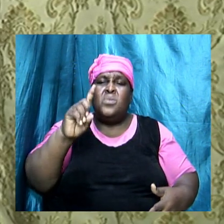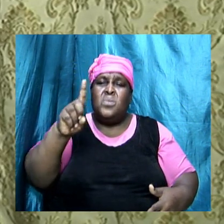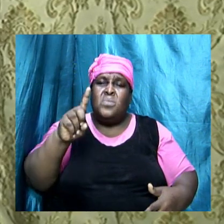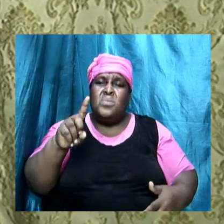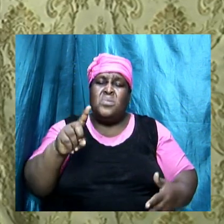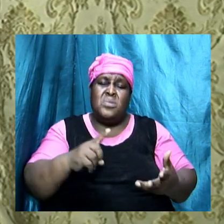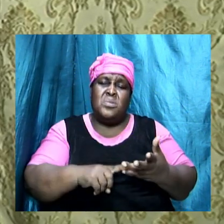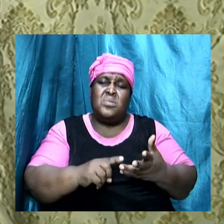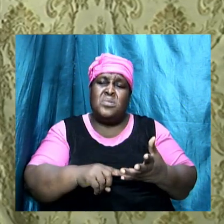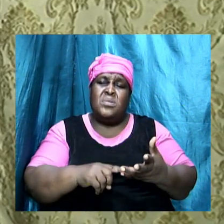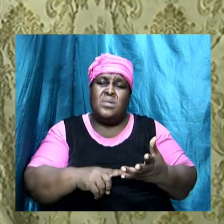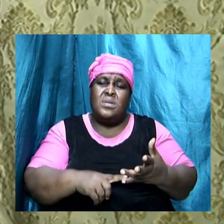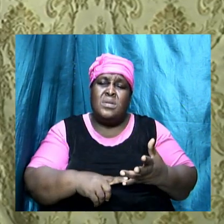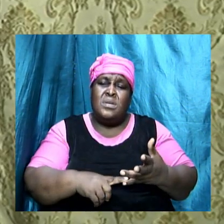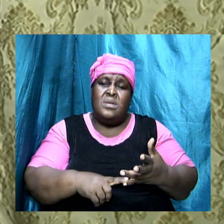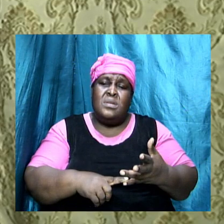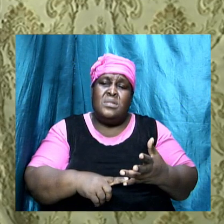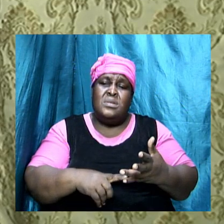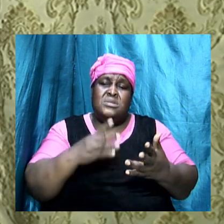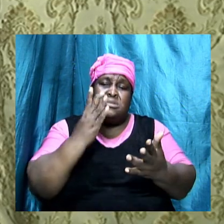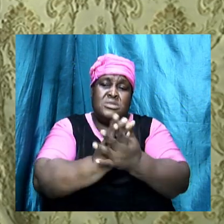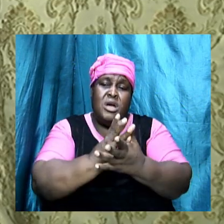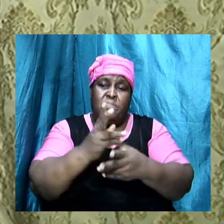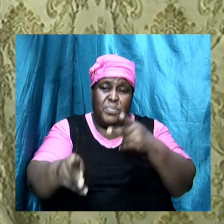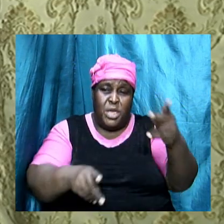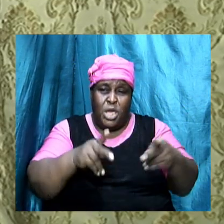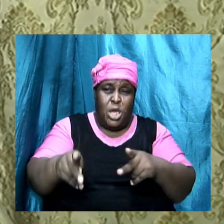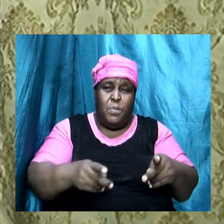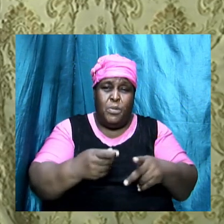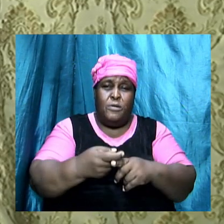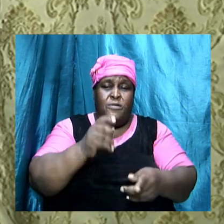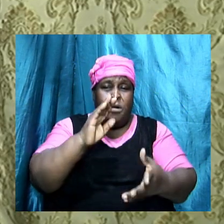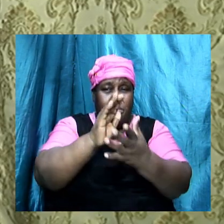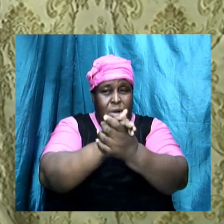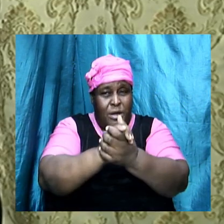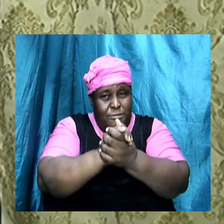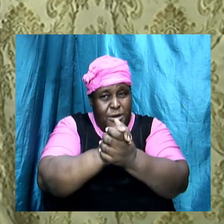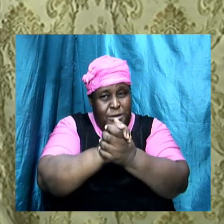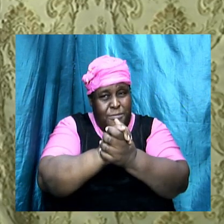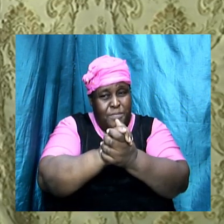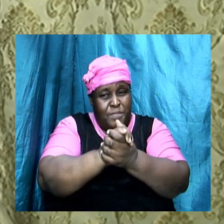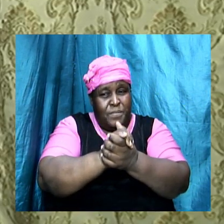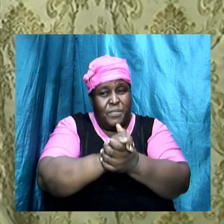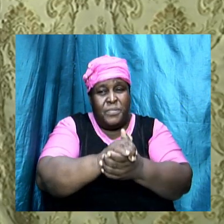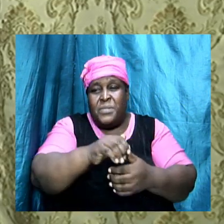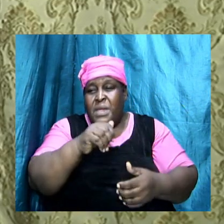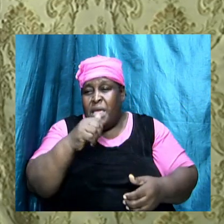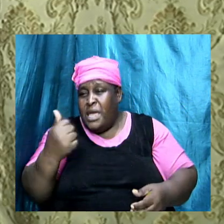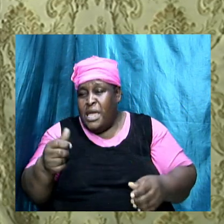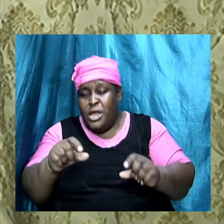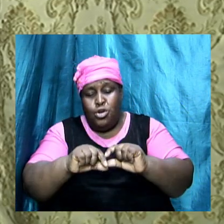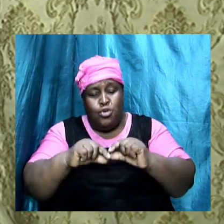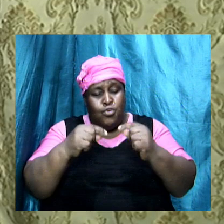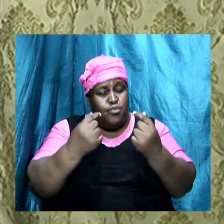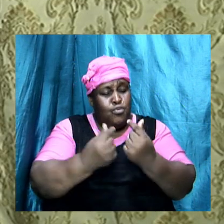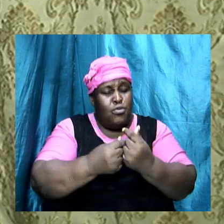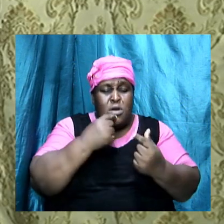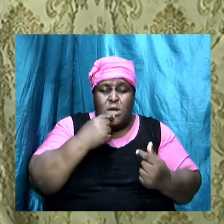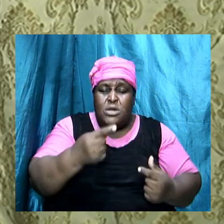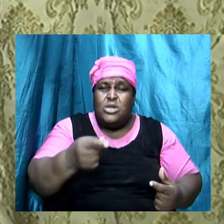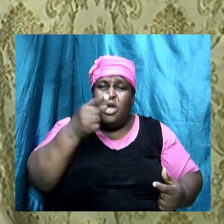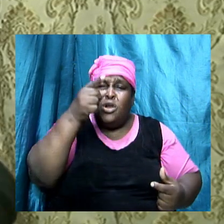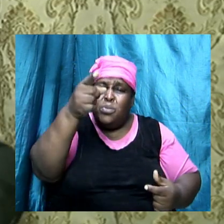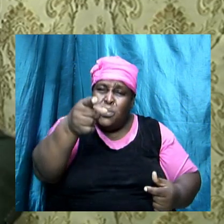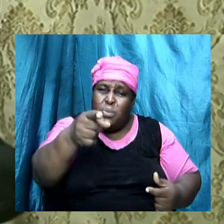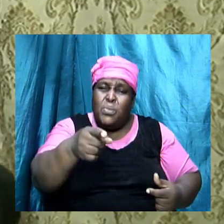day forbid people to marry. So we are saying to us that any group that tells you that